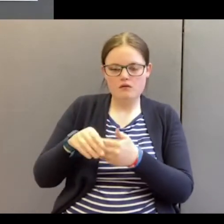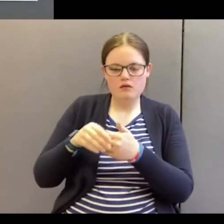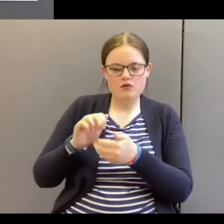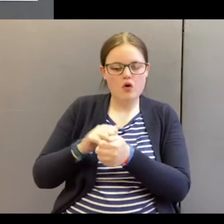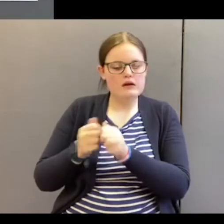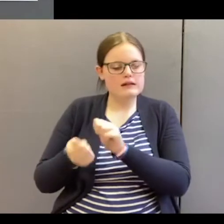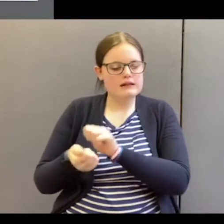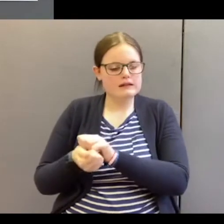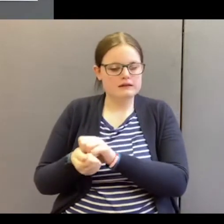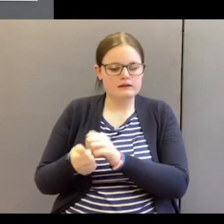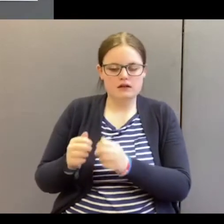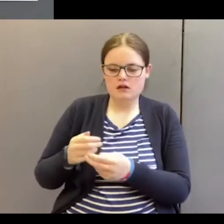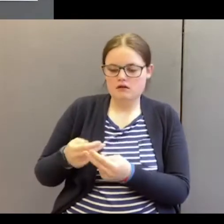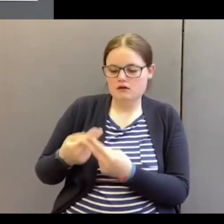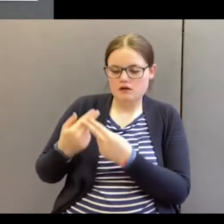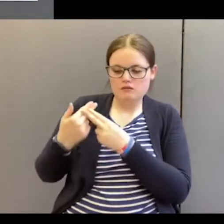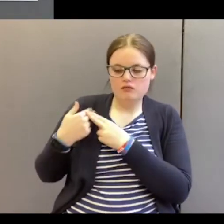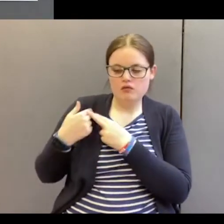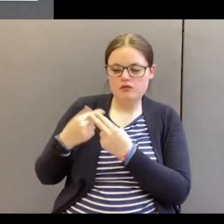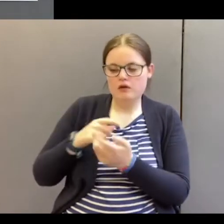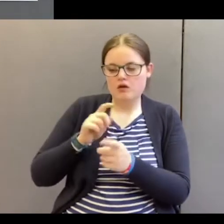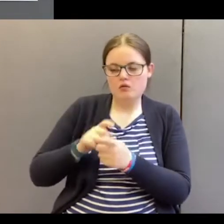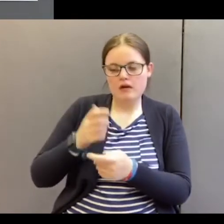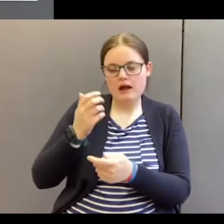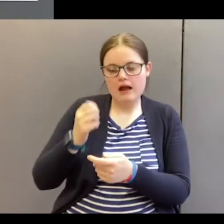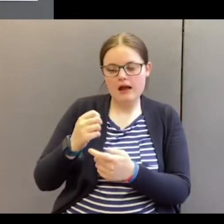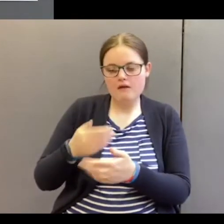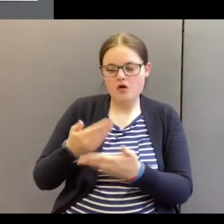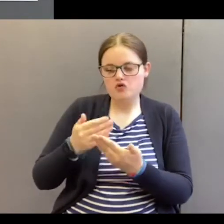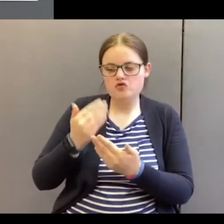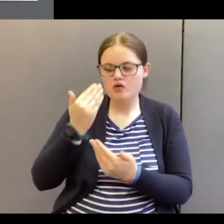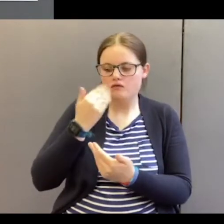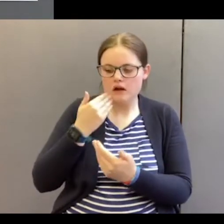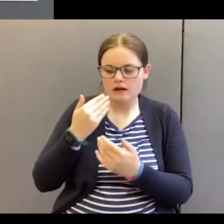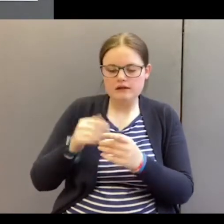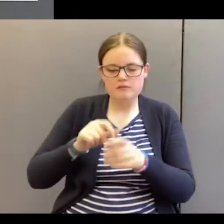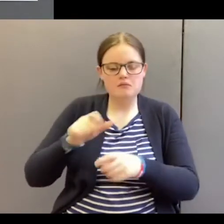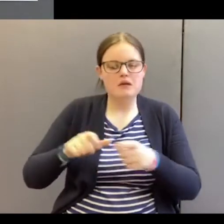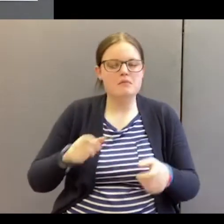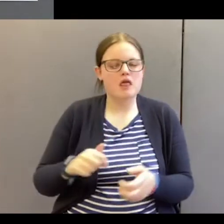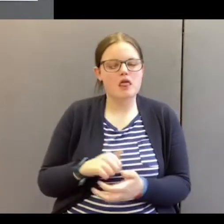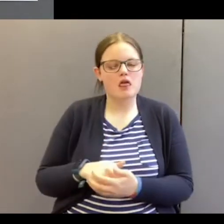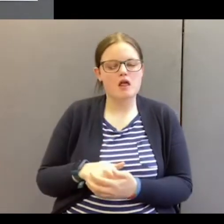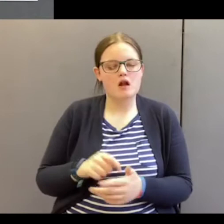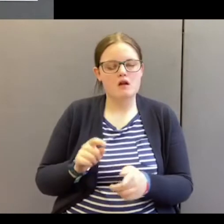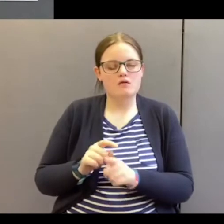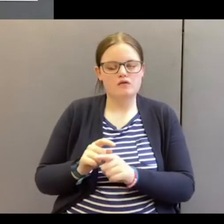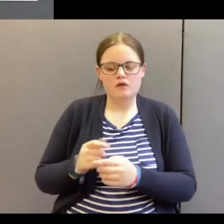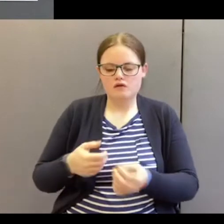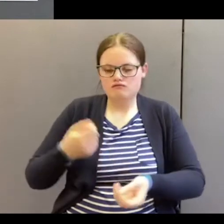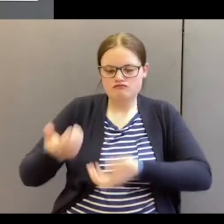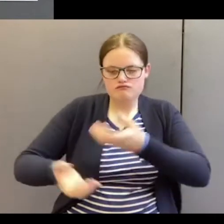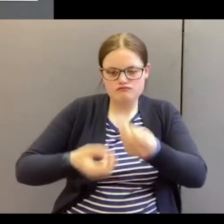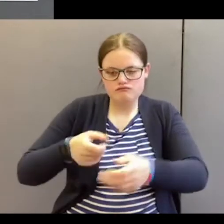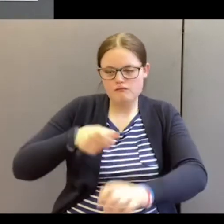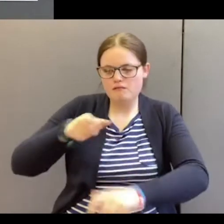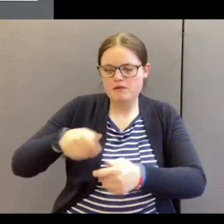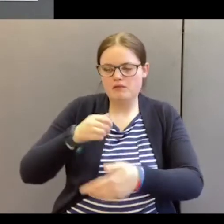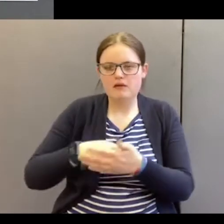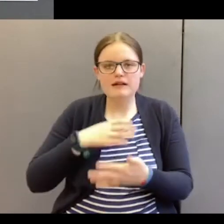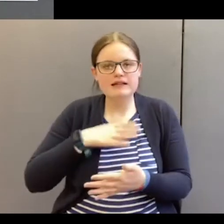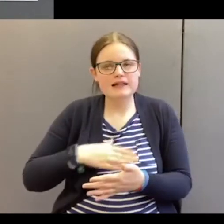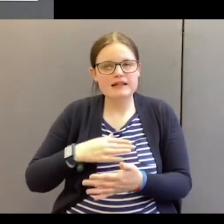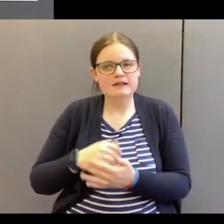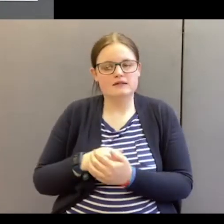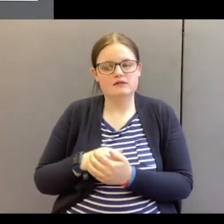The responsibilities that we have to show kindness and to distribute to those in need.